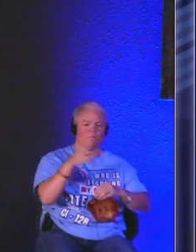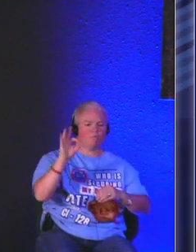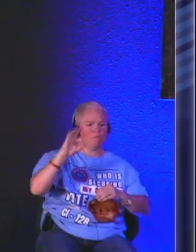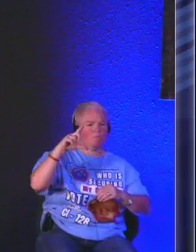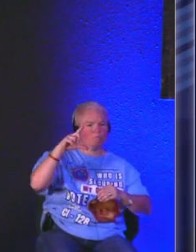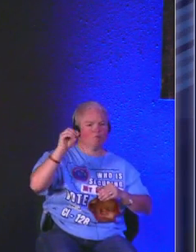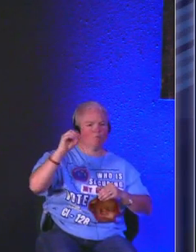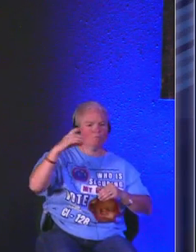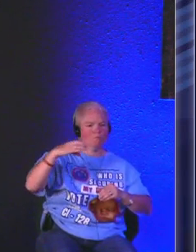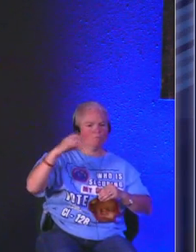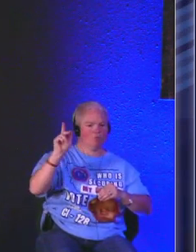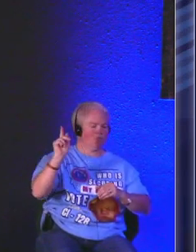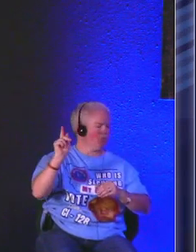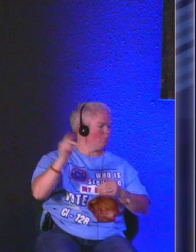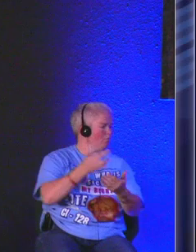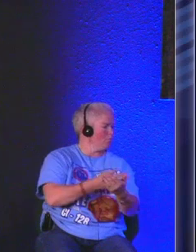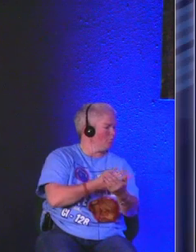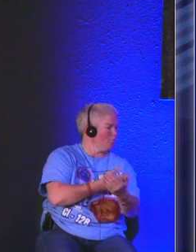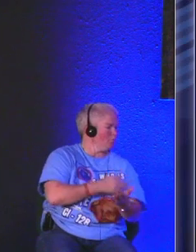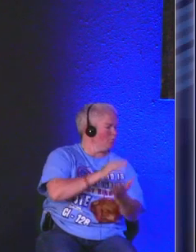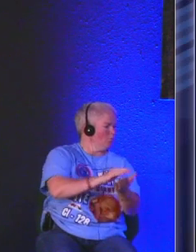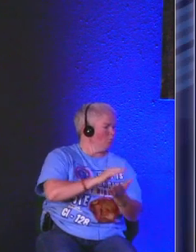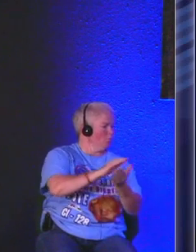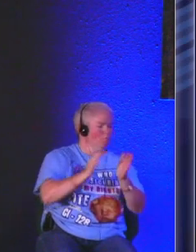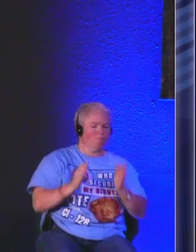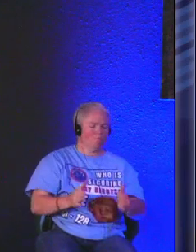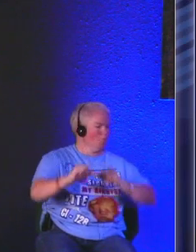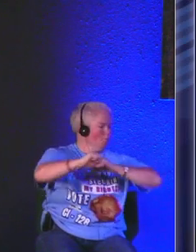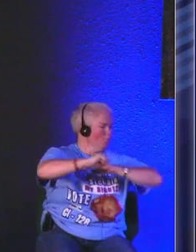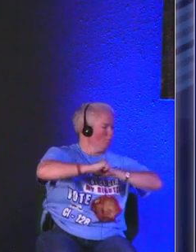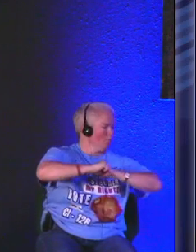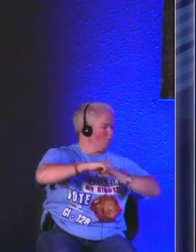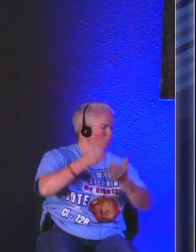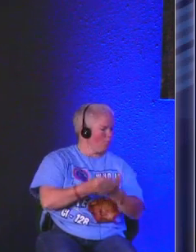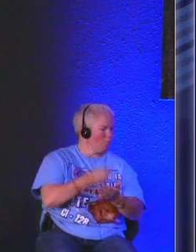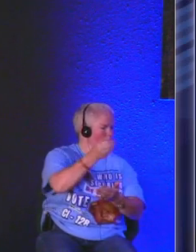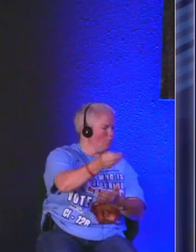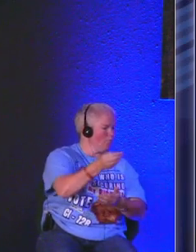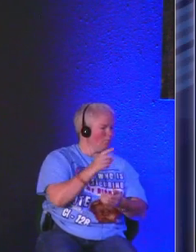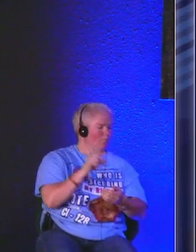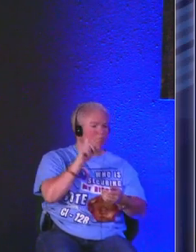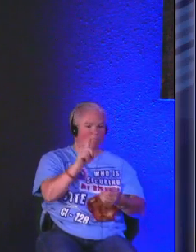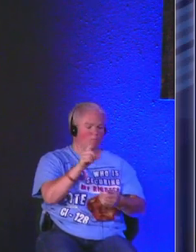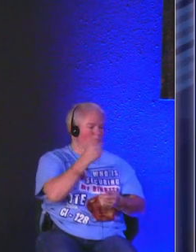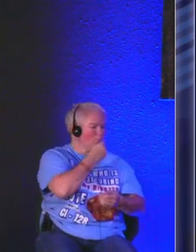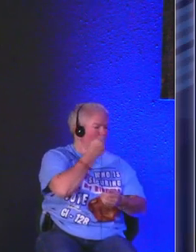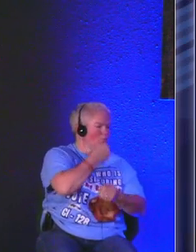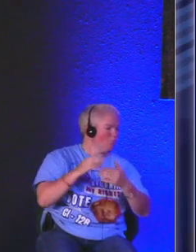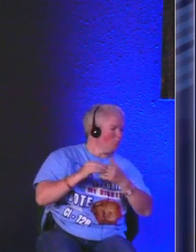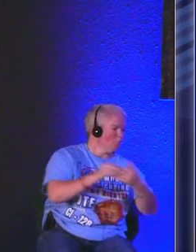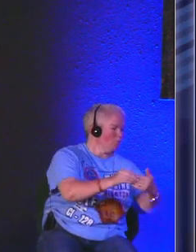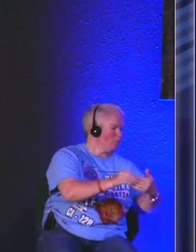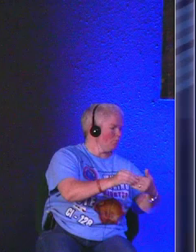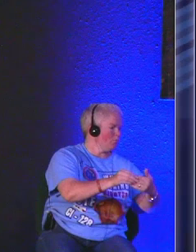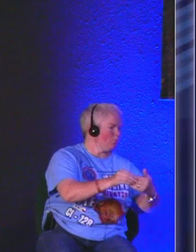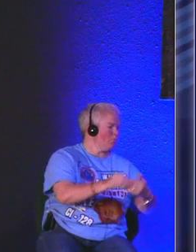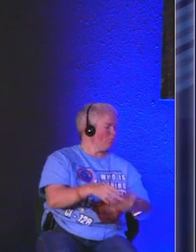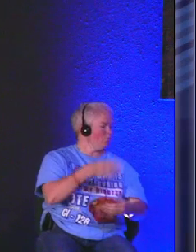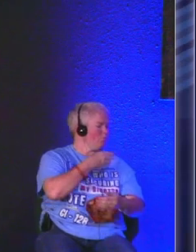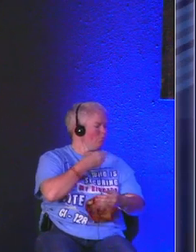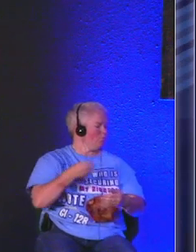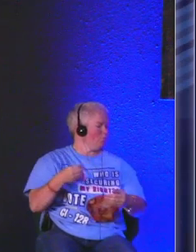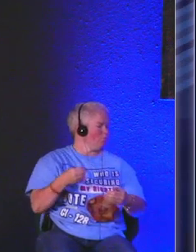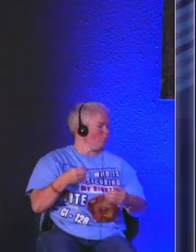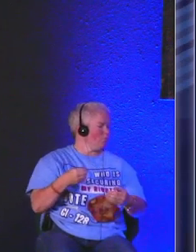the flock the shepherd is a protector a provider the one who leads and guides